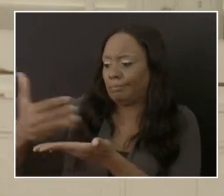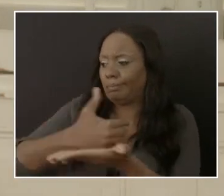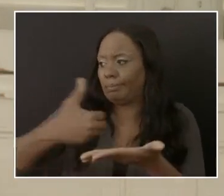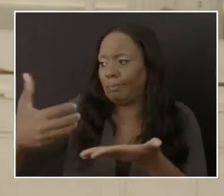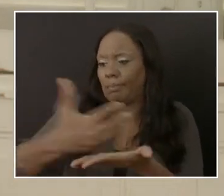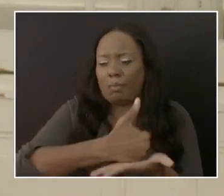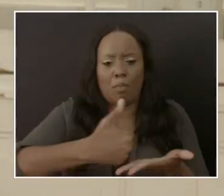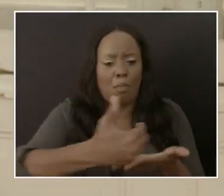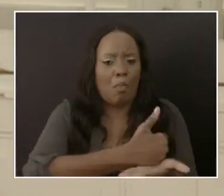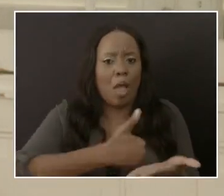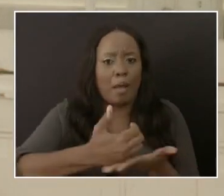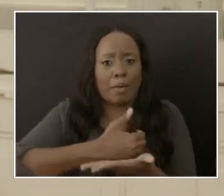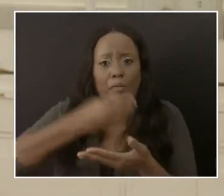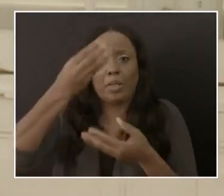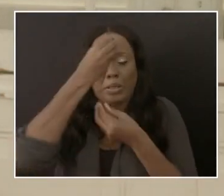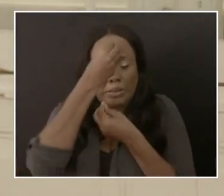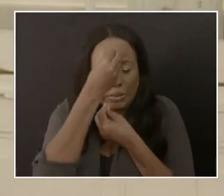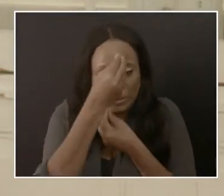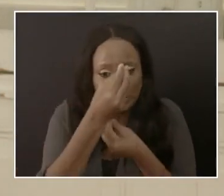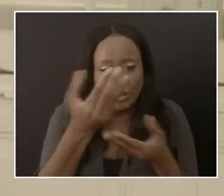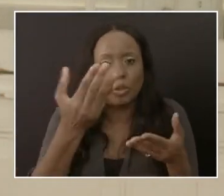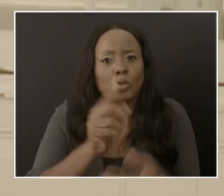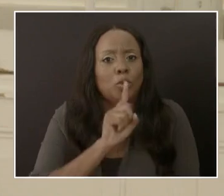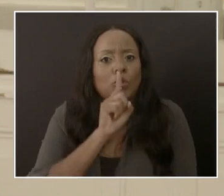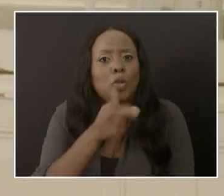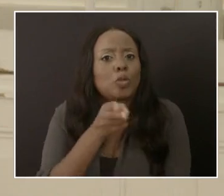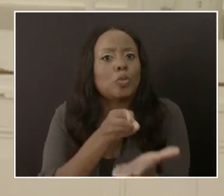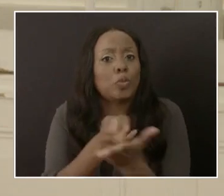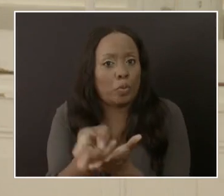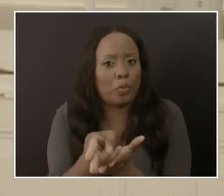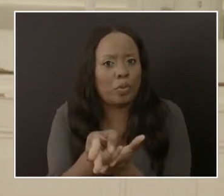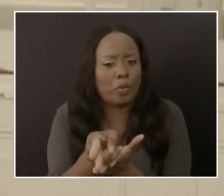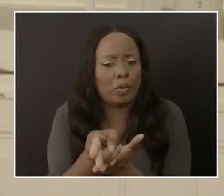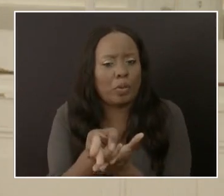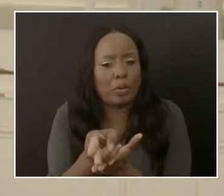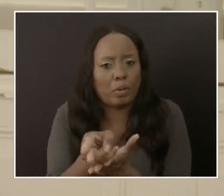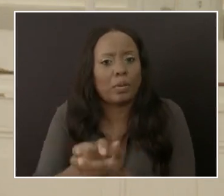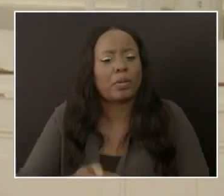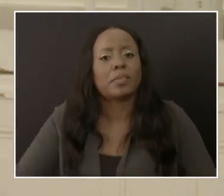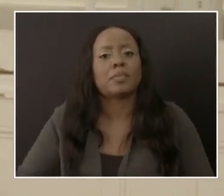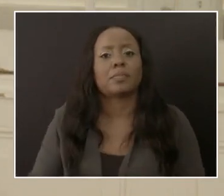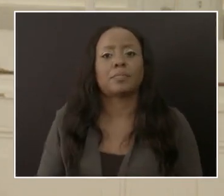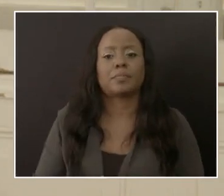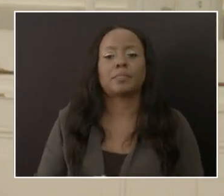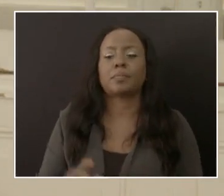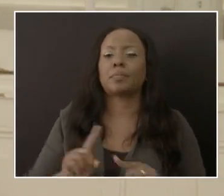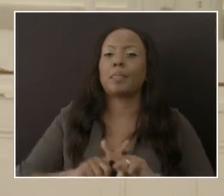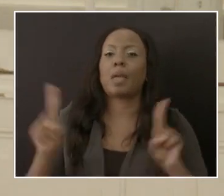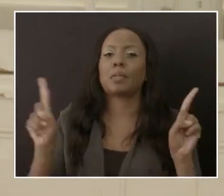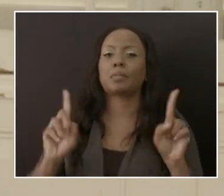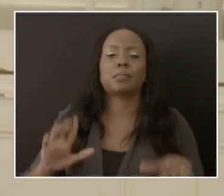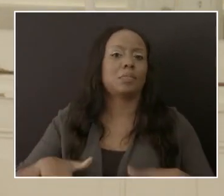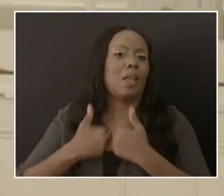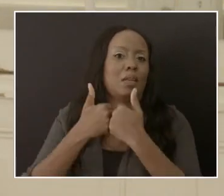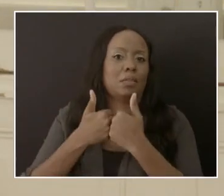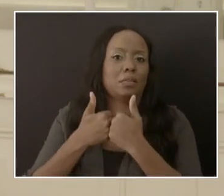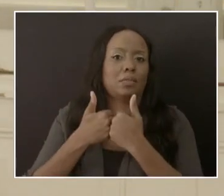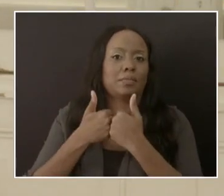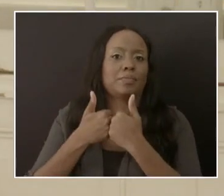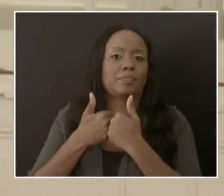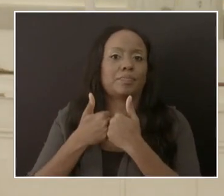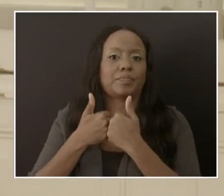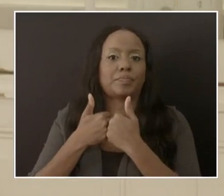always indicated, giving truthful information. The challenge I have had with